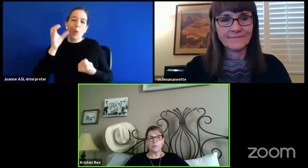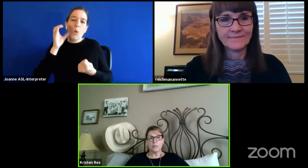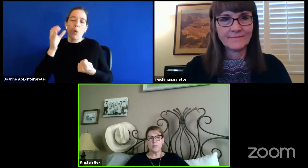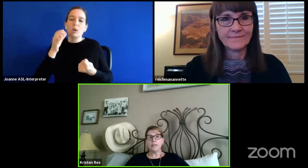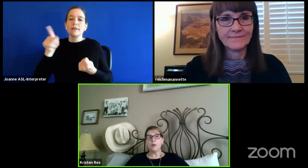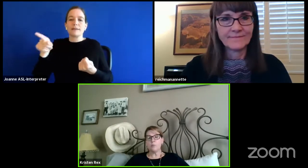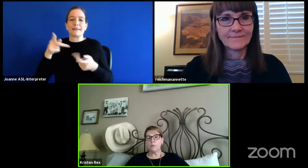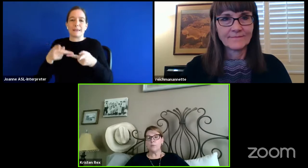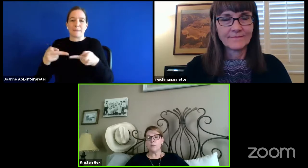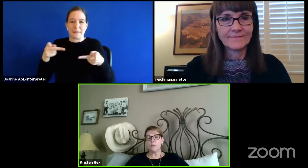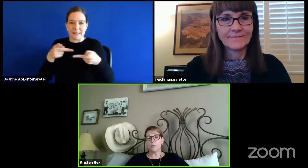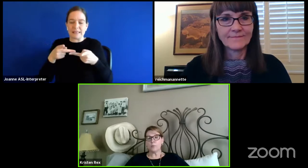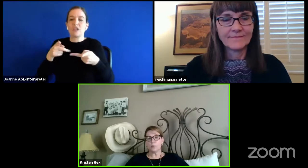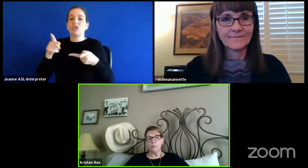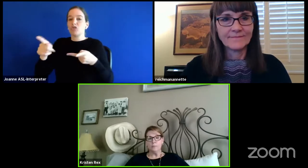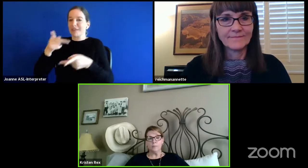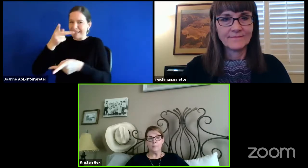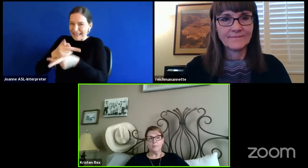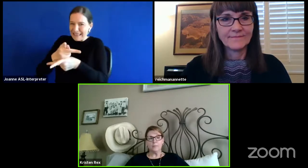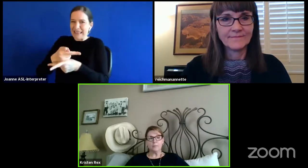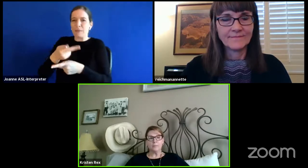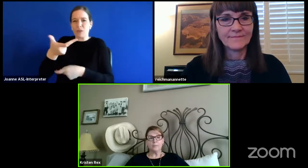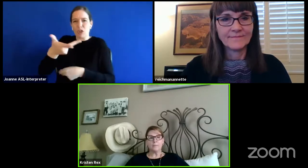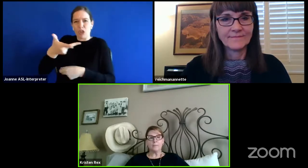to help move this forward.